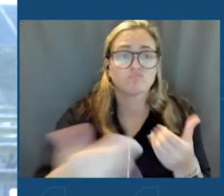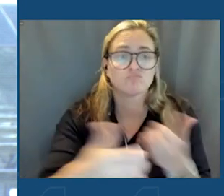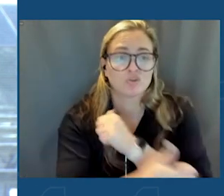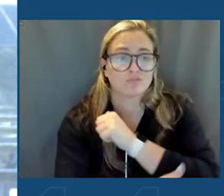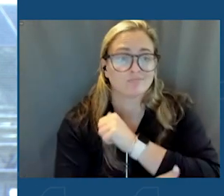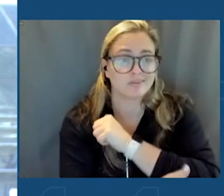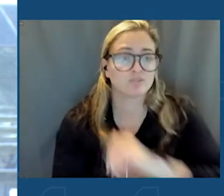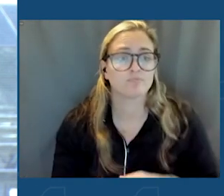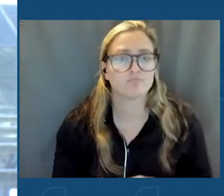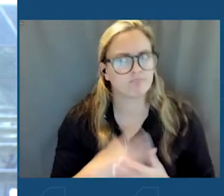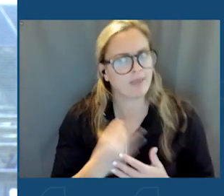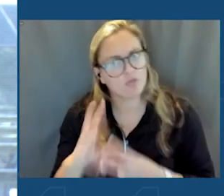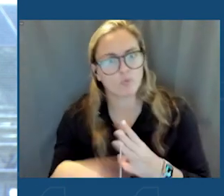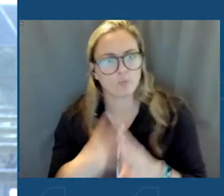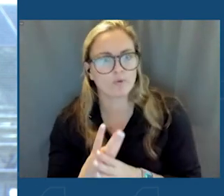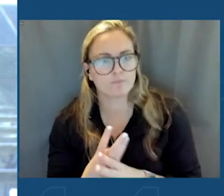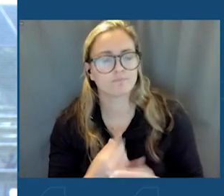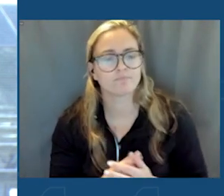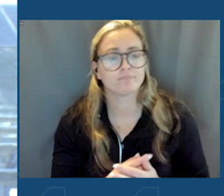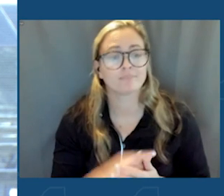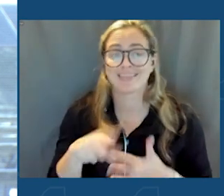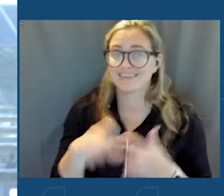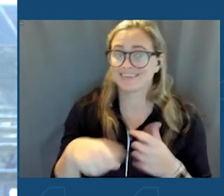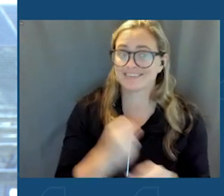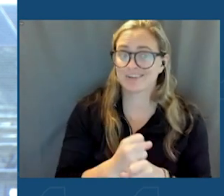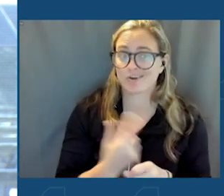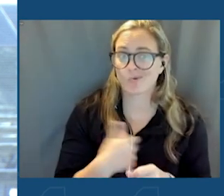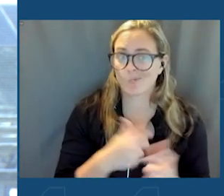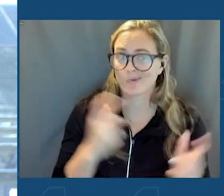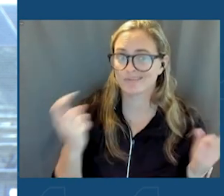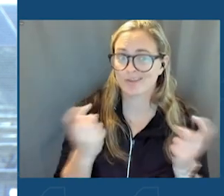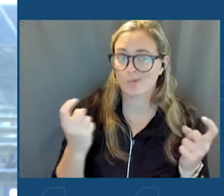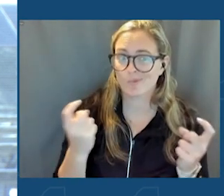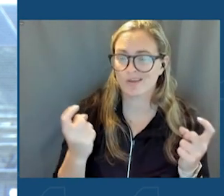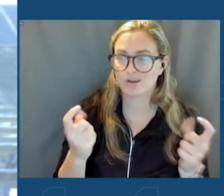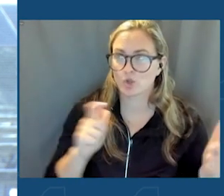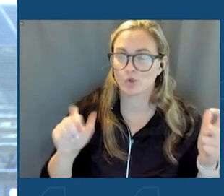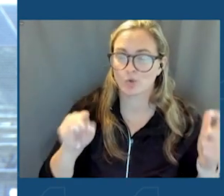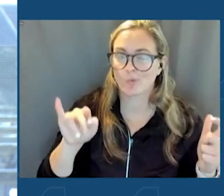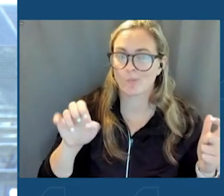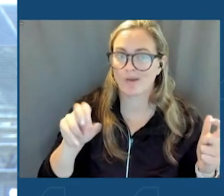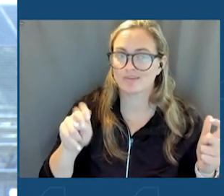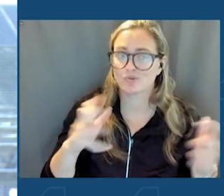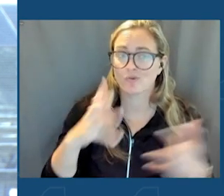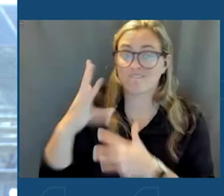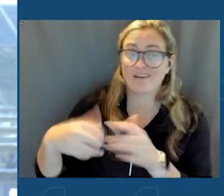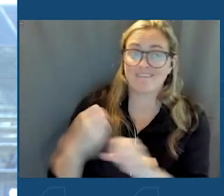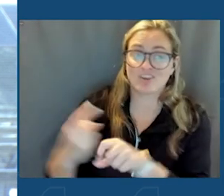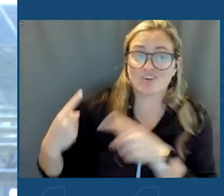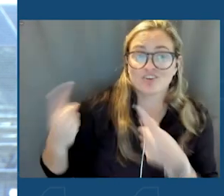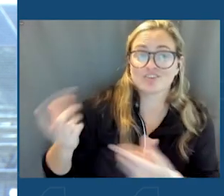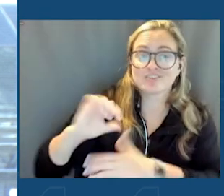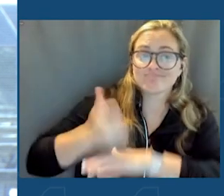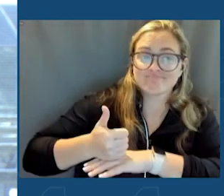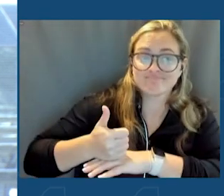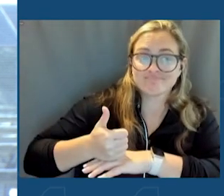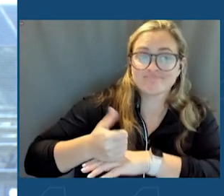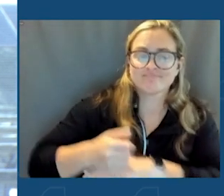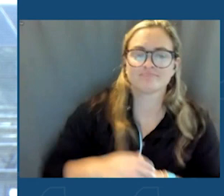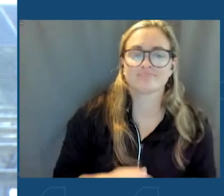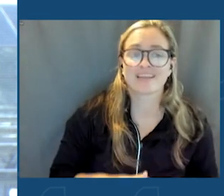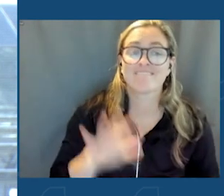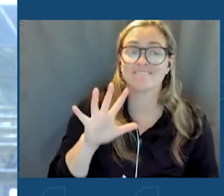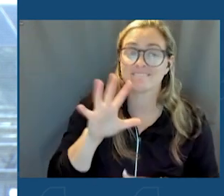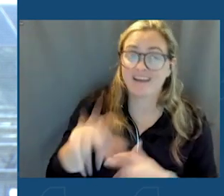world. This year, the Alliance celebrated a real milestone, five years since our coalition was formed. That's five